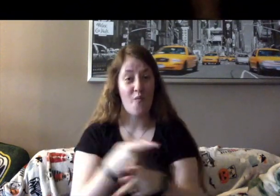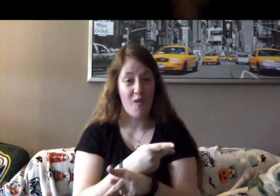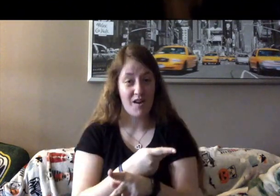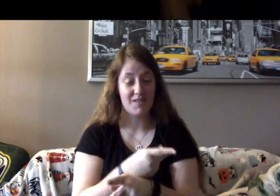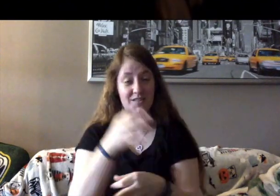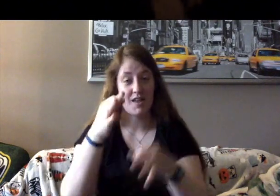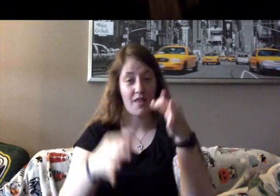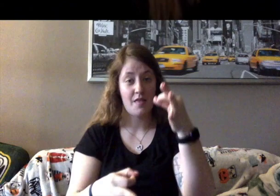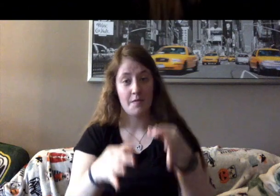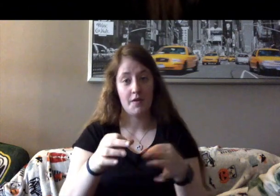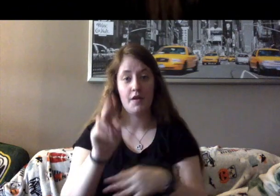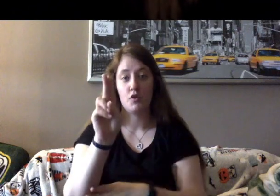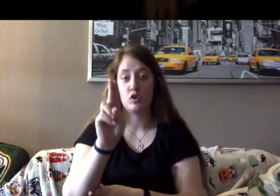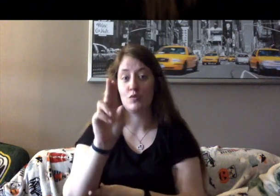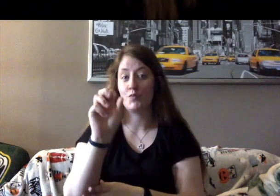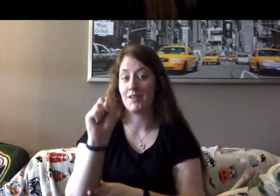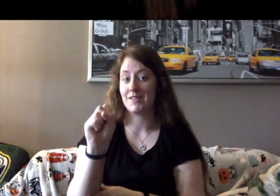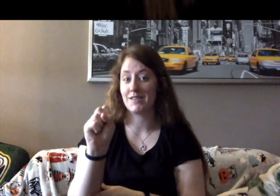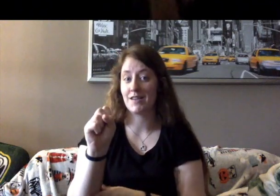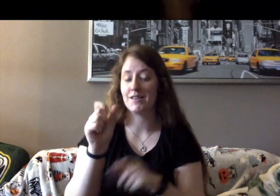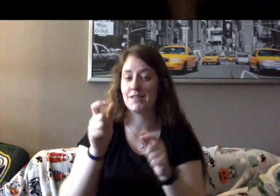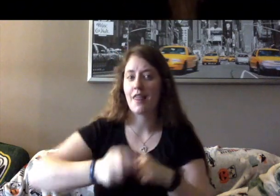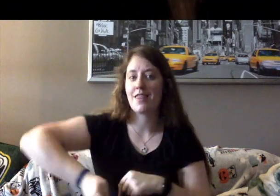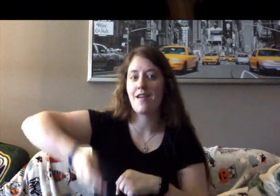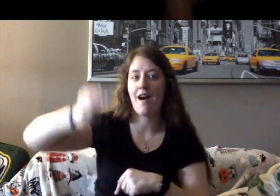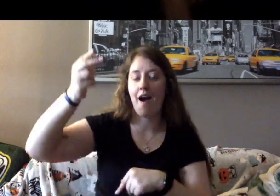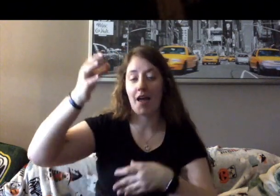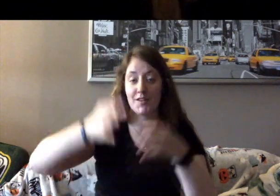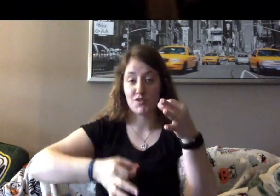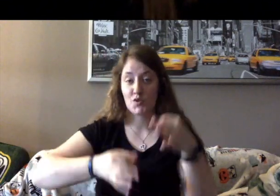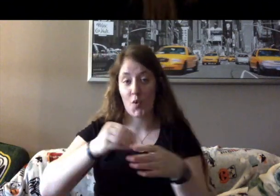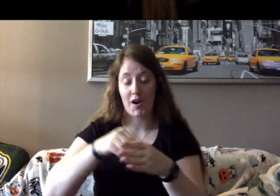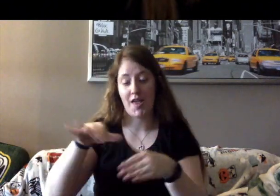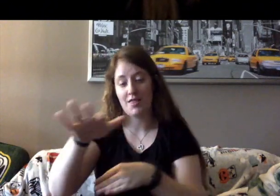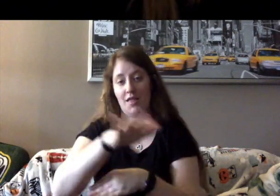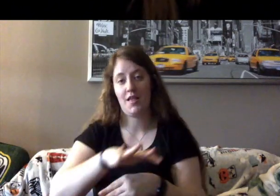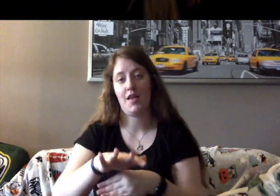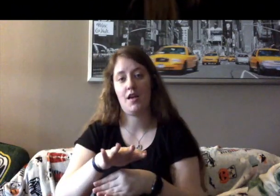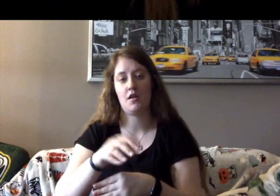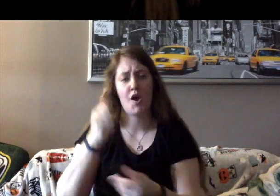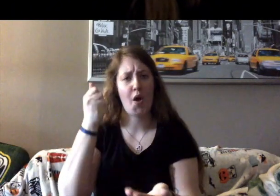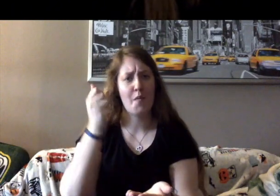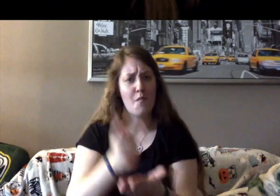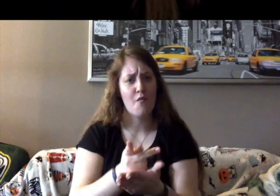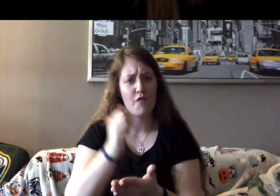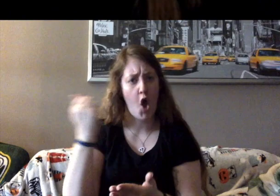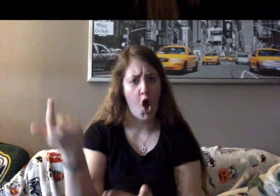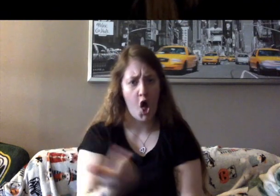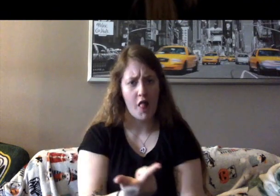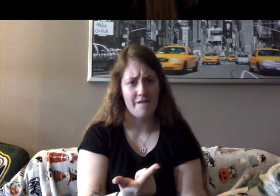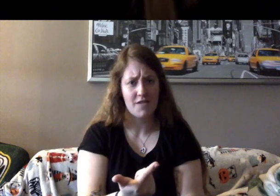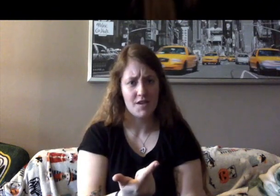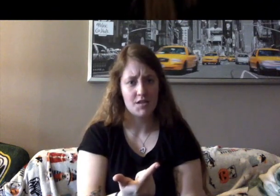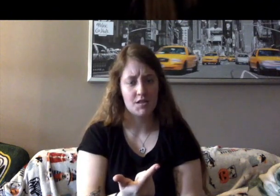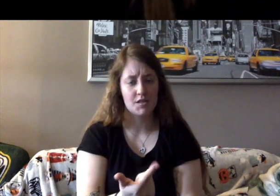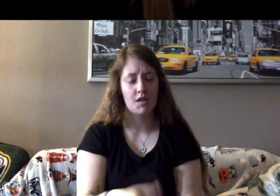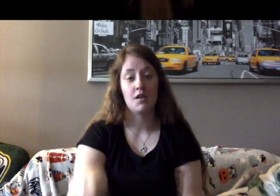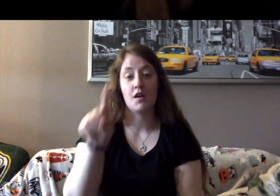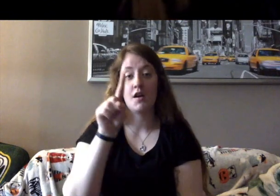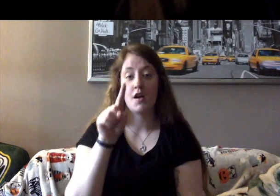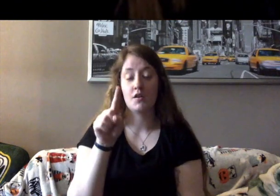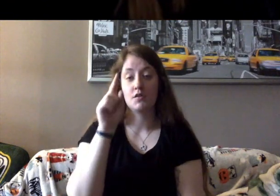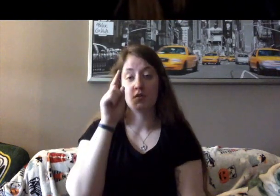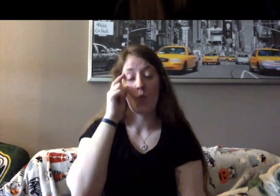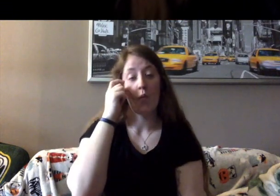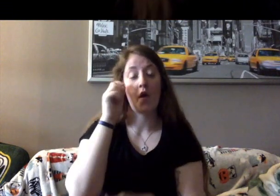highest court in the land, approved all of this. As one Supreme Court justice had written